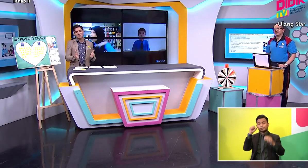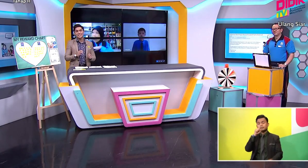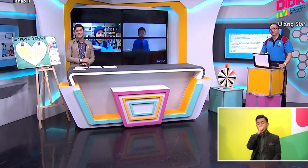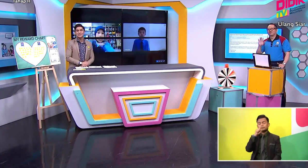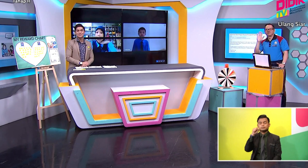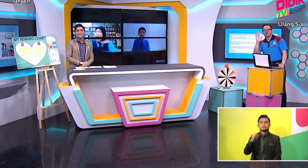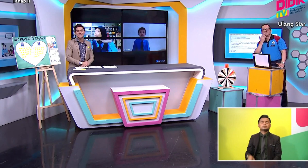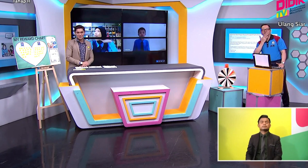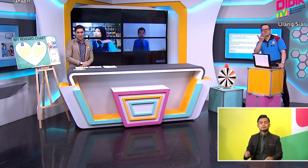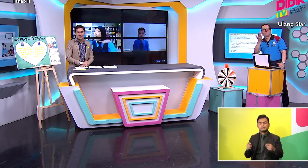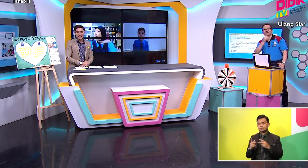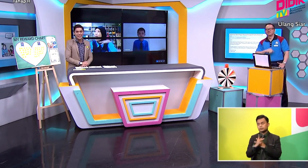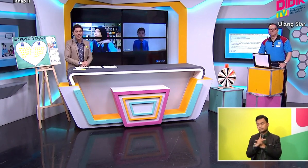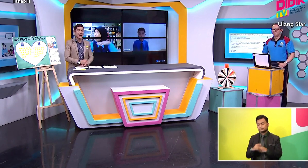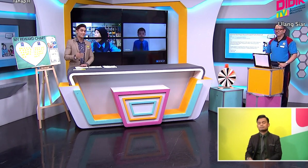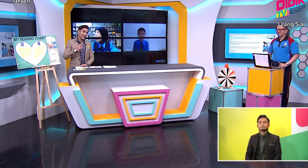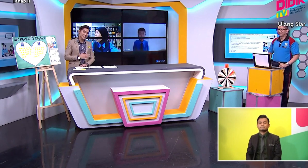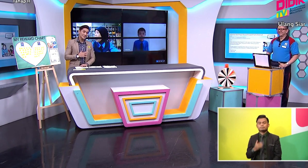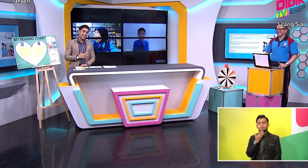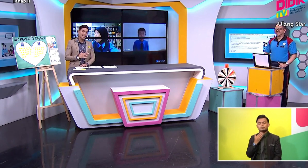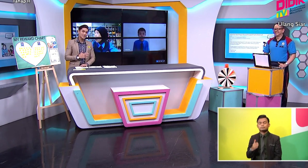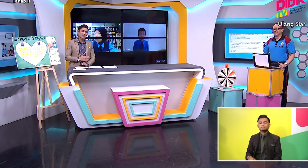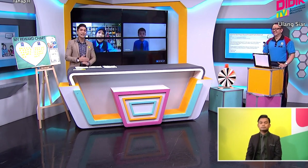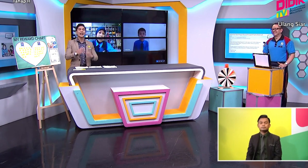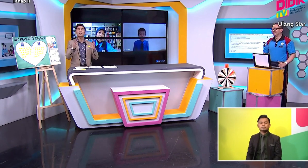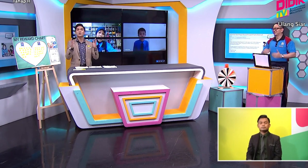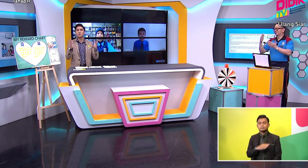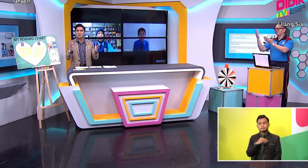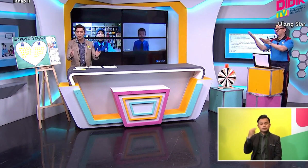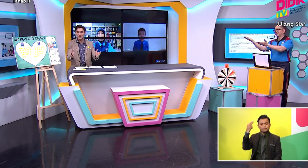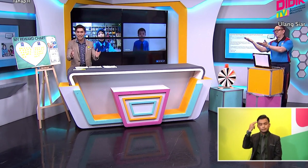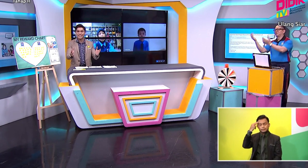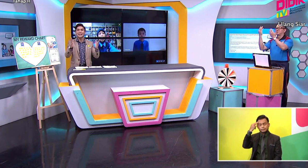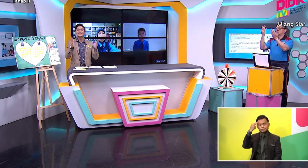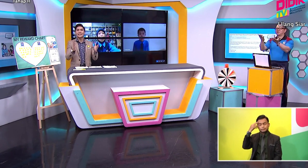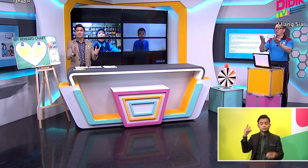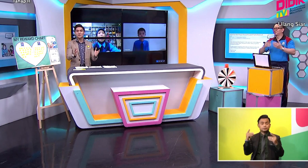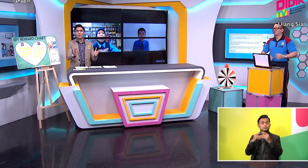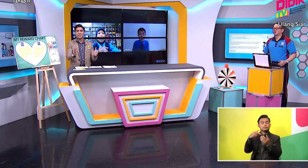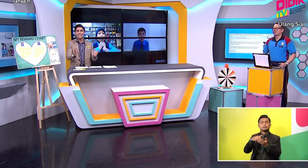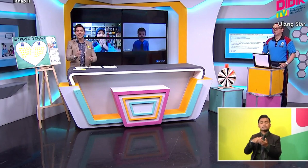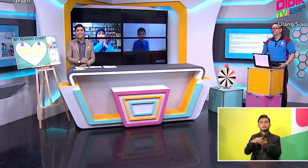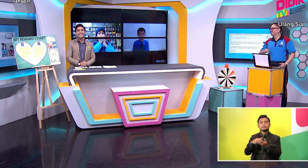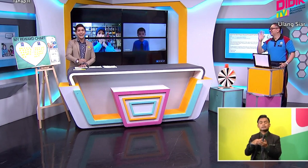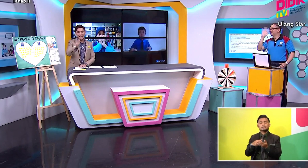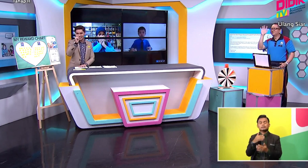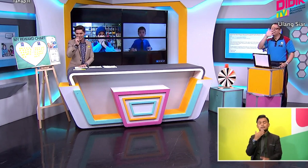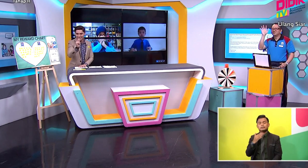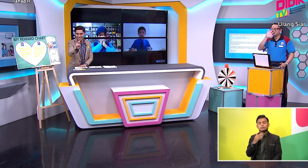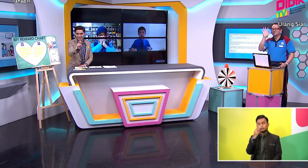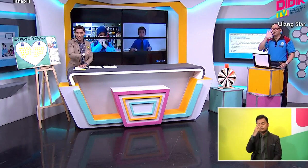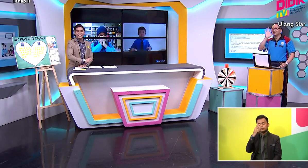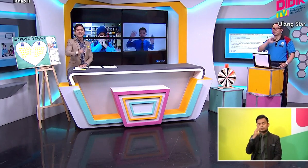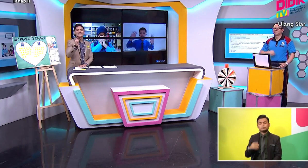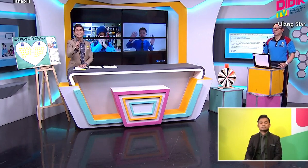Thank you so much as well, Mr. Saiful Amri. And my name is Hanif Sean and I hope to see you again. Thank you for watching us and